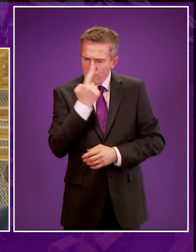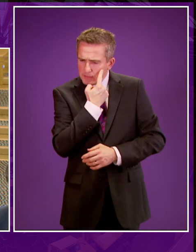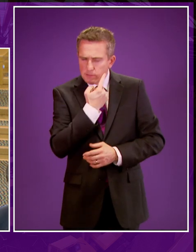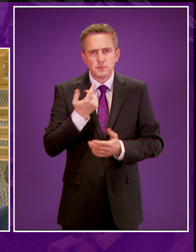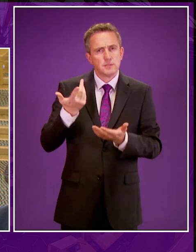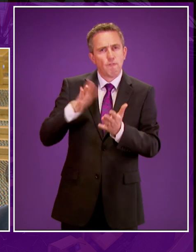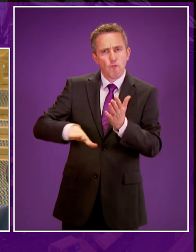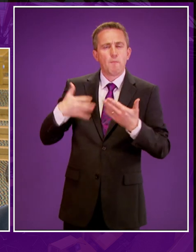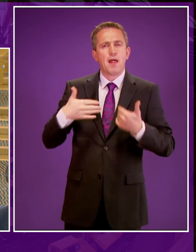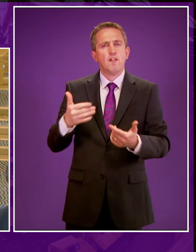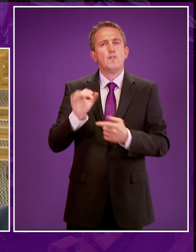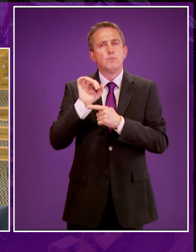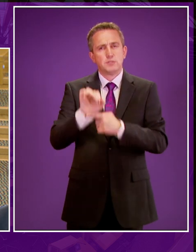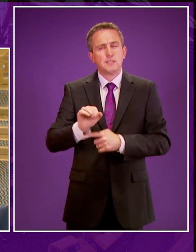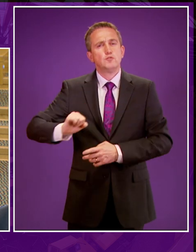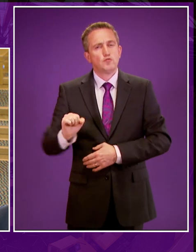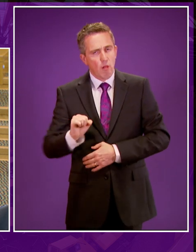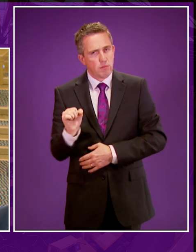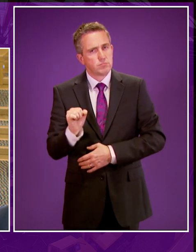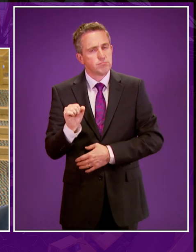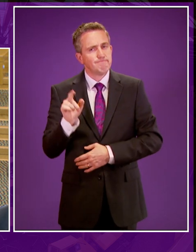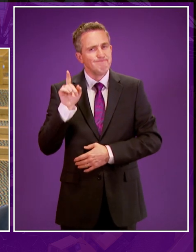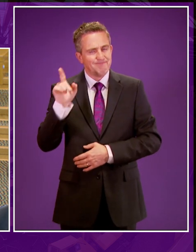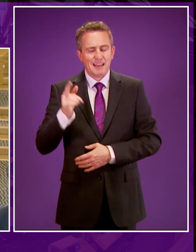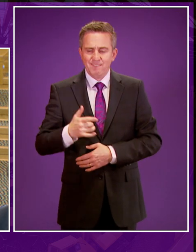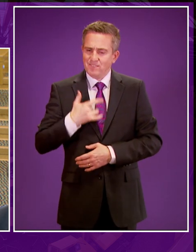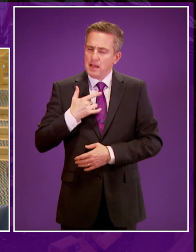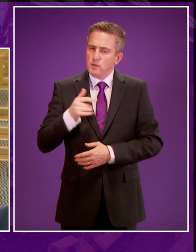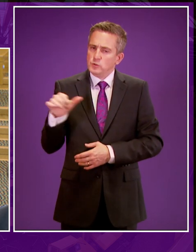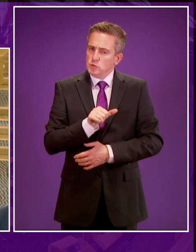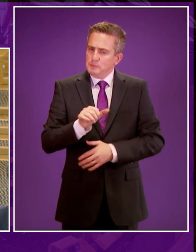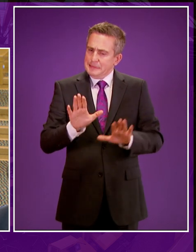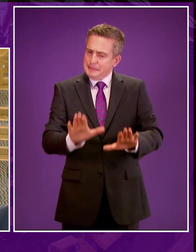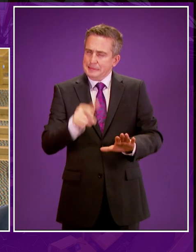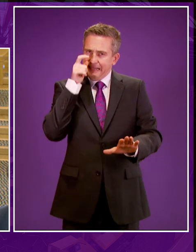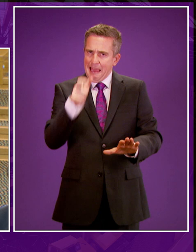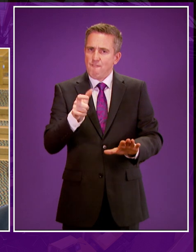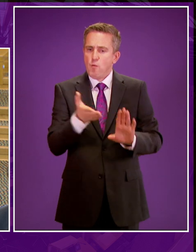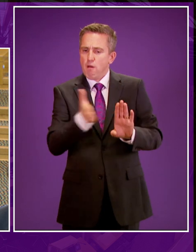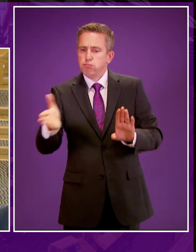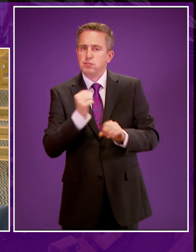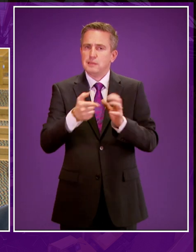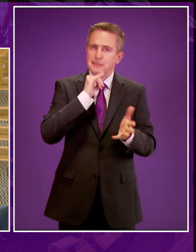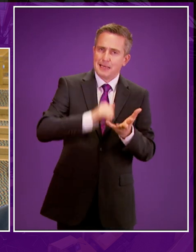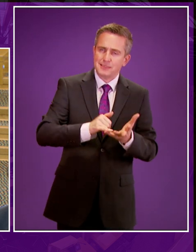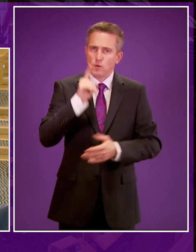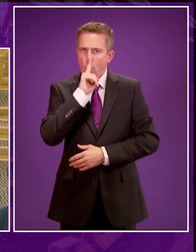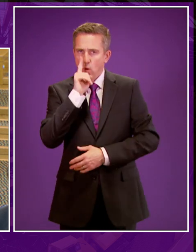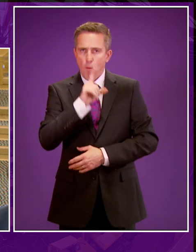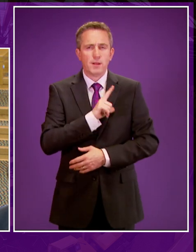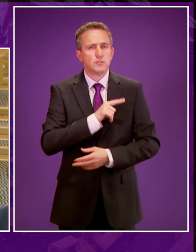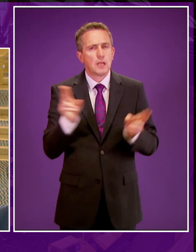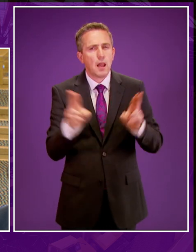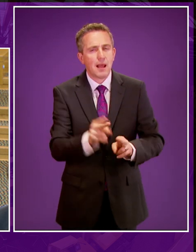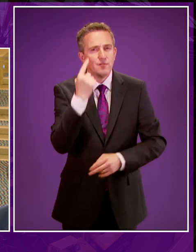by Health Protection Scotland. Health Protection Scotland also noted that a precautionary approach to unconventional oil and gas is warranted on the basis of the available